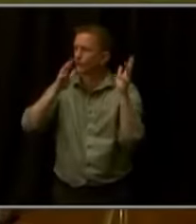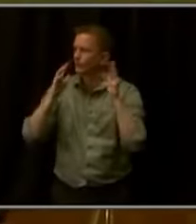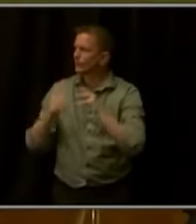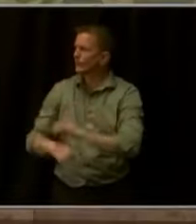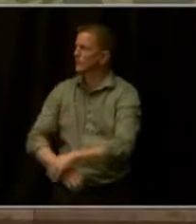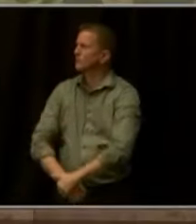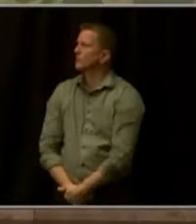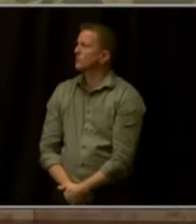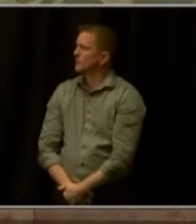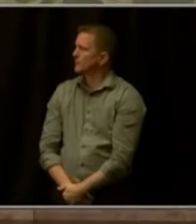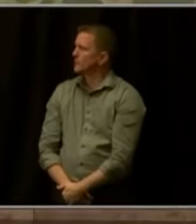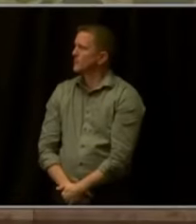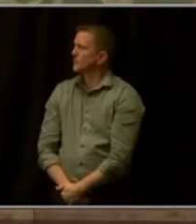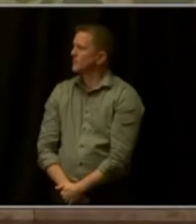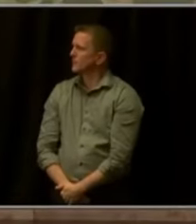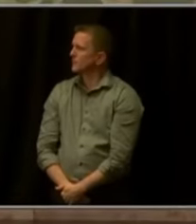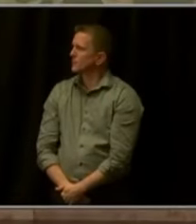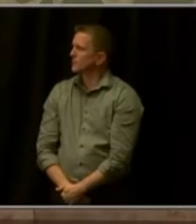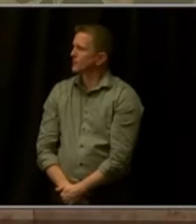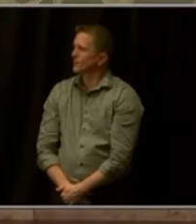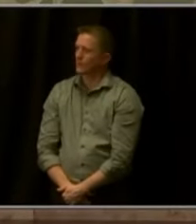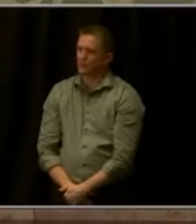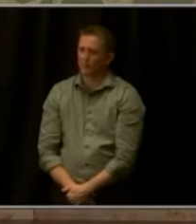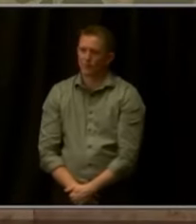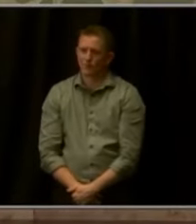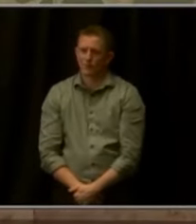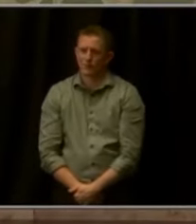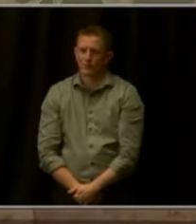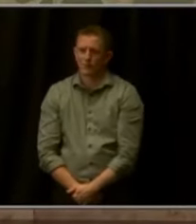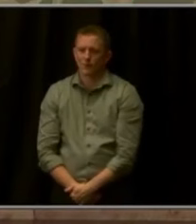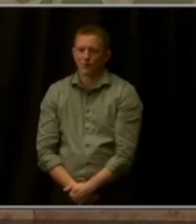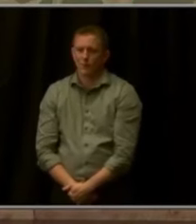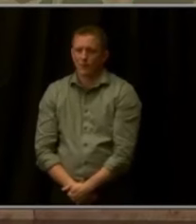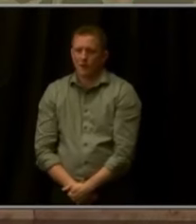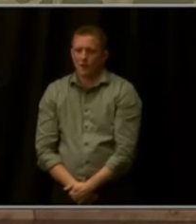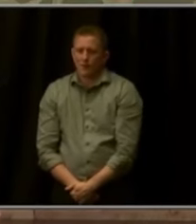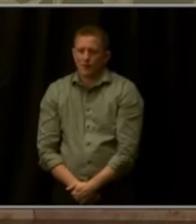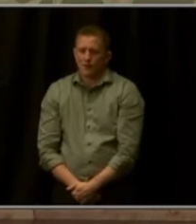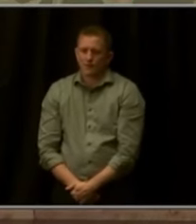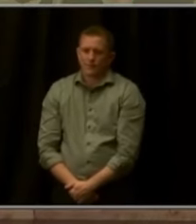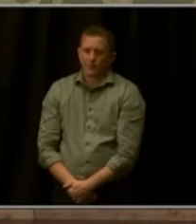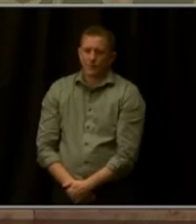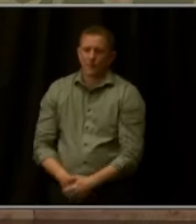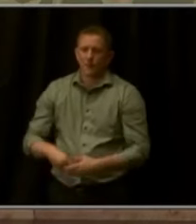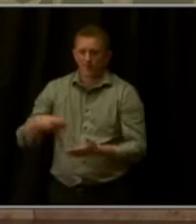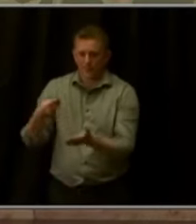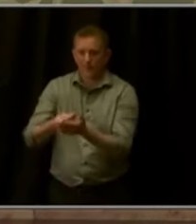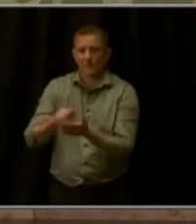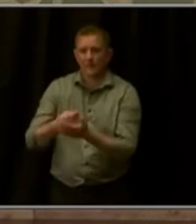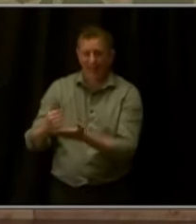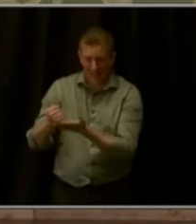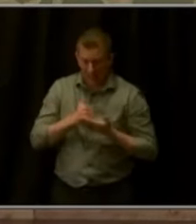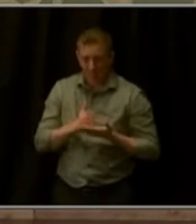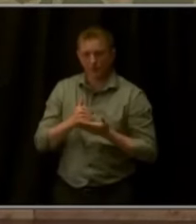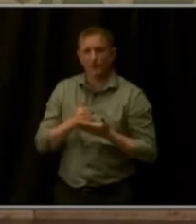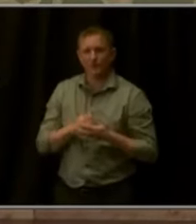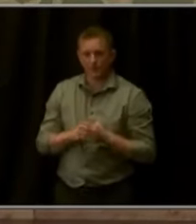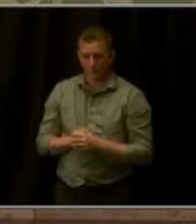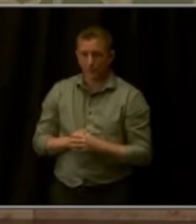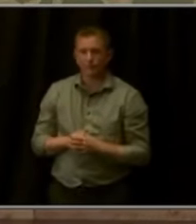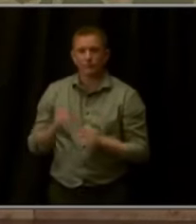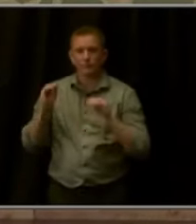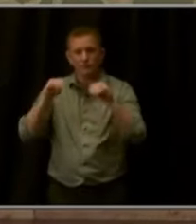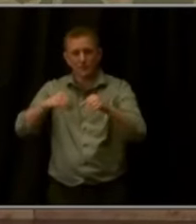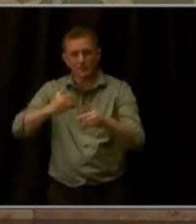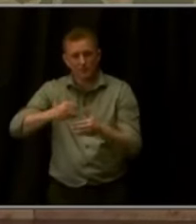And it goes beyond simple funding, which helps. They told me about the windows they've installed and the cameras and the steps that they're